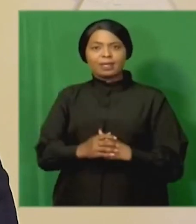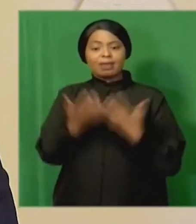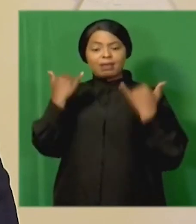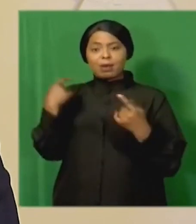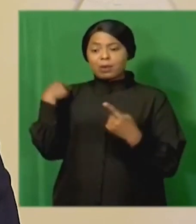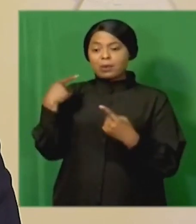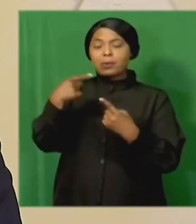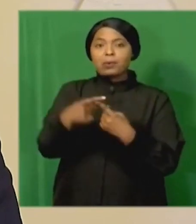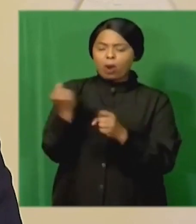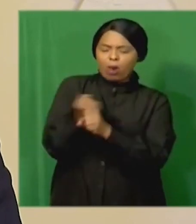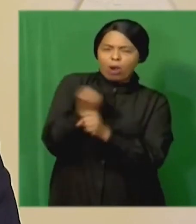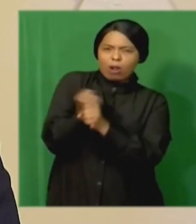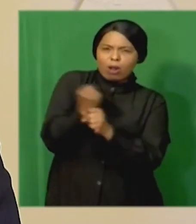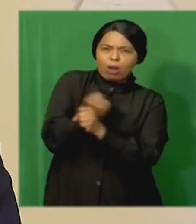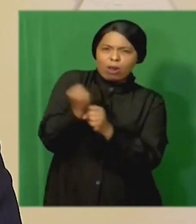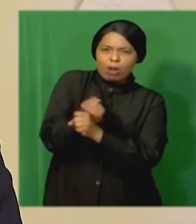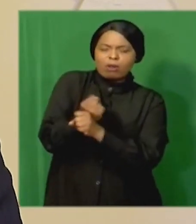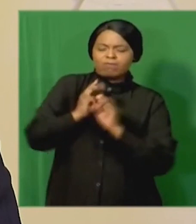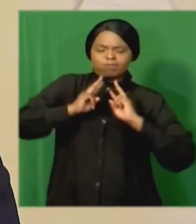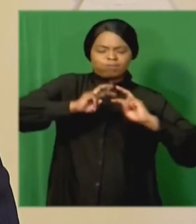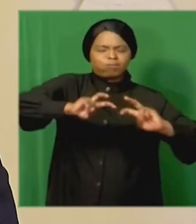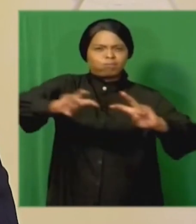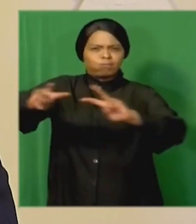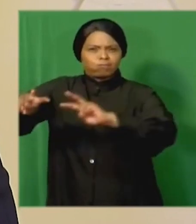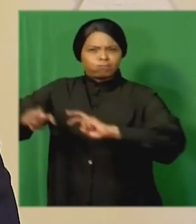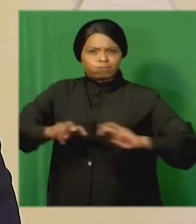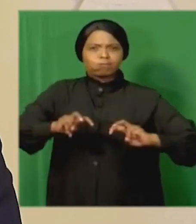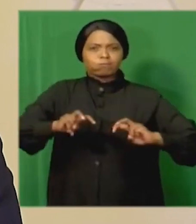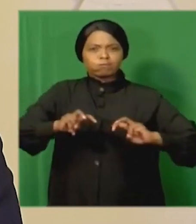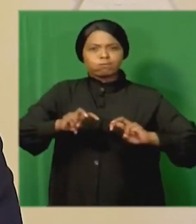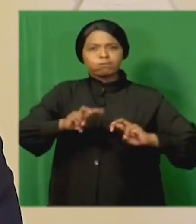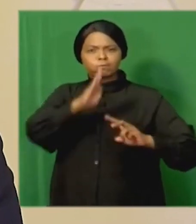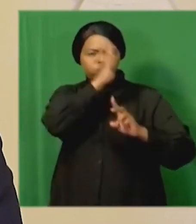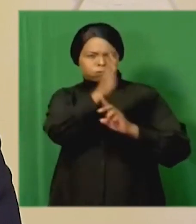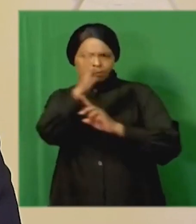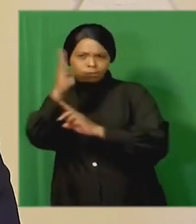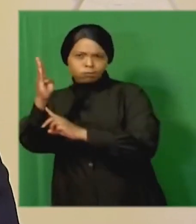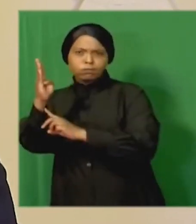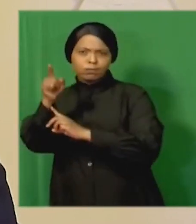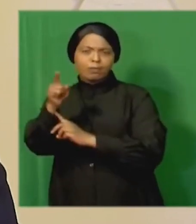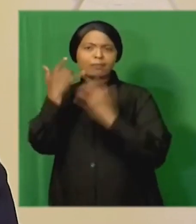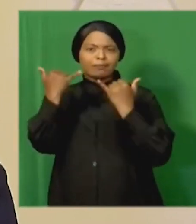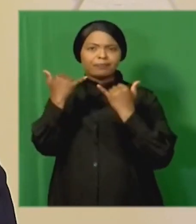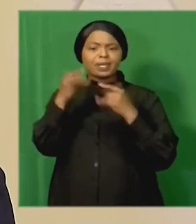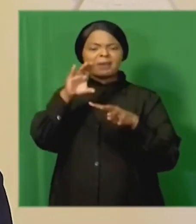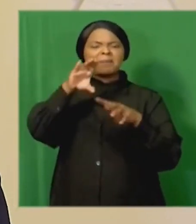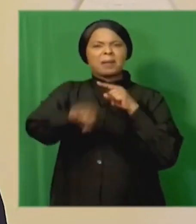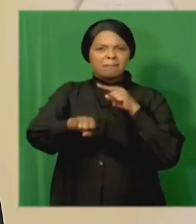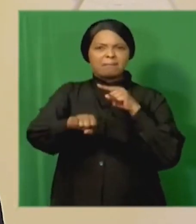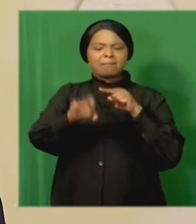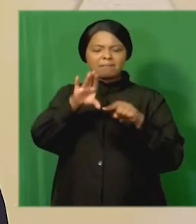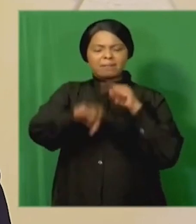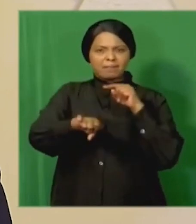work the investigating directorate that we established within